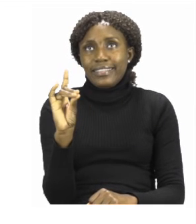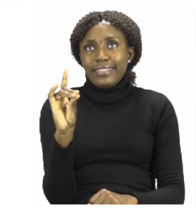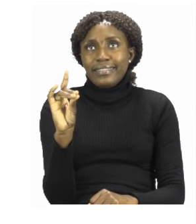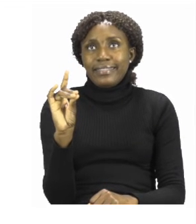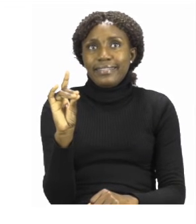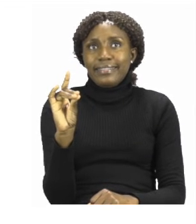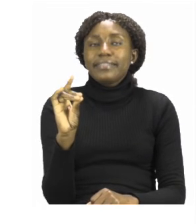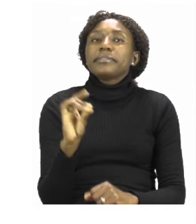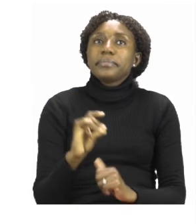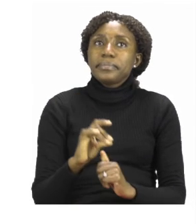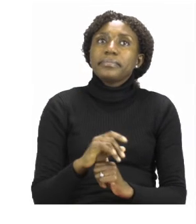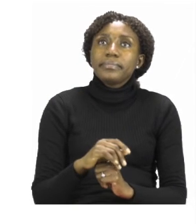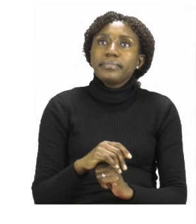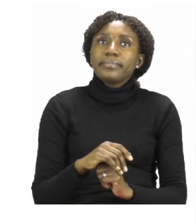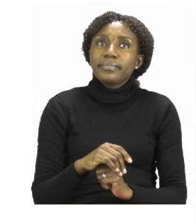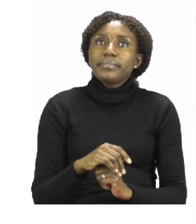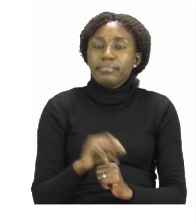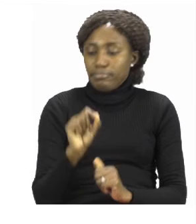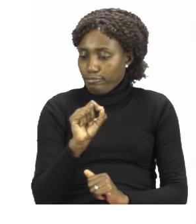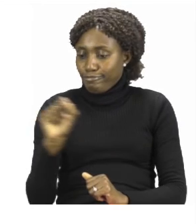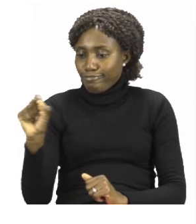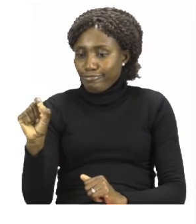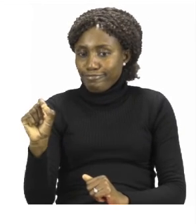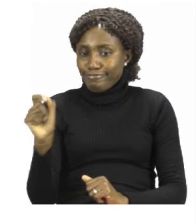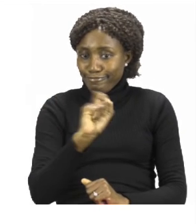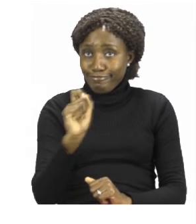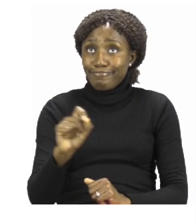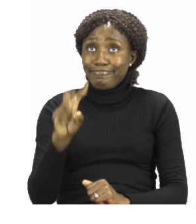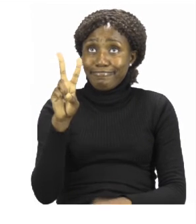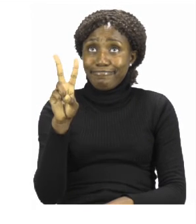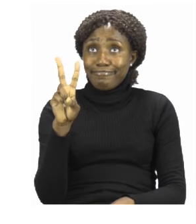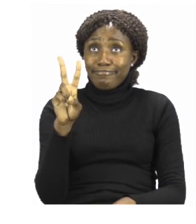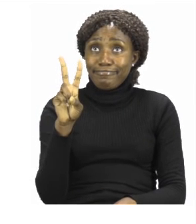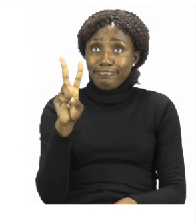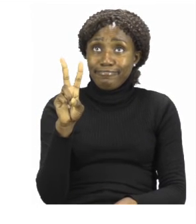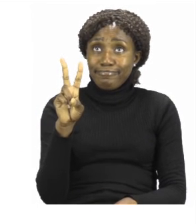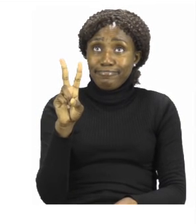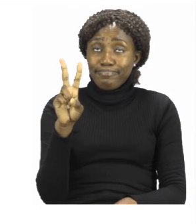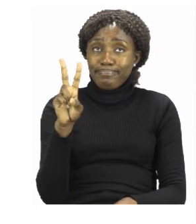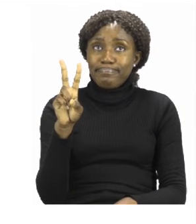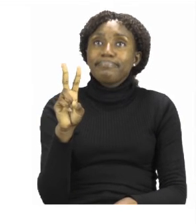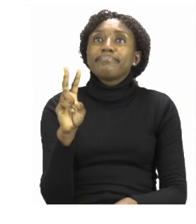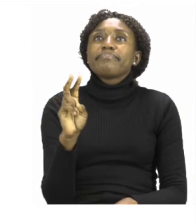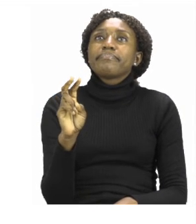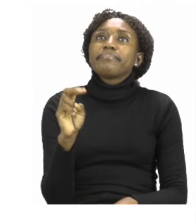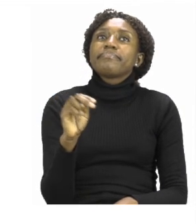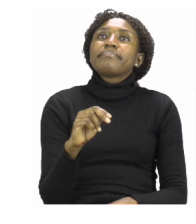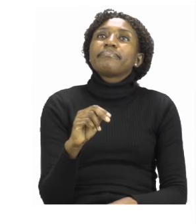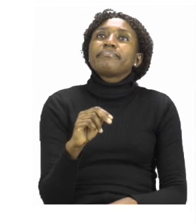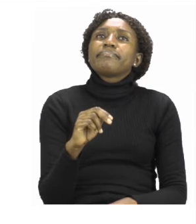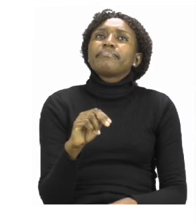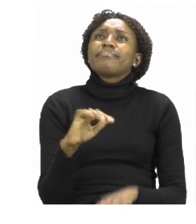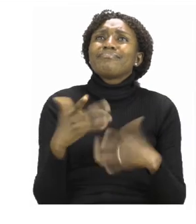Now on the line next to the block you have to write the number two. And